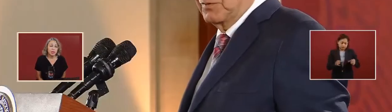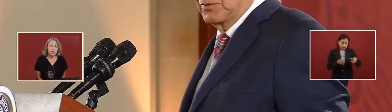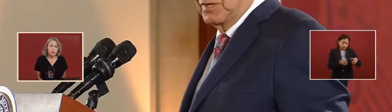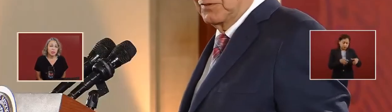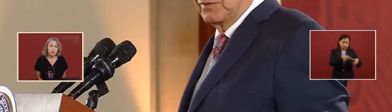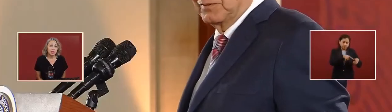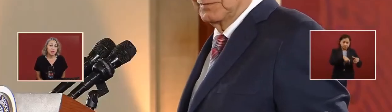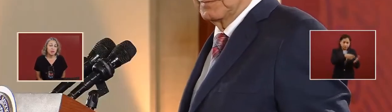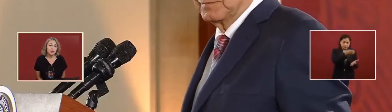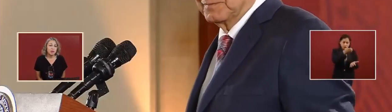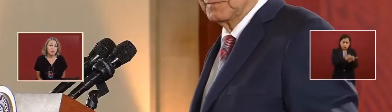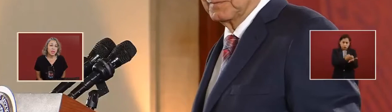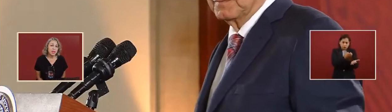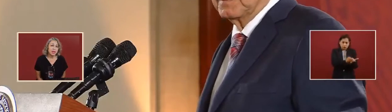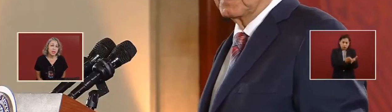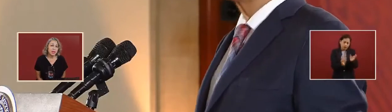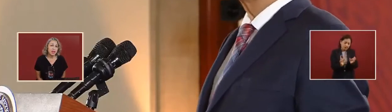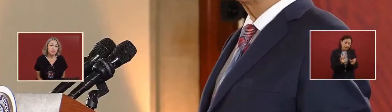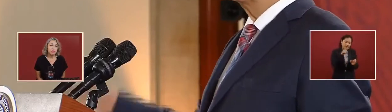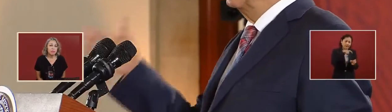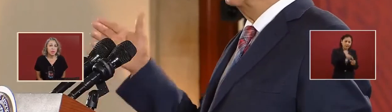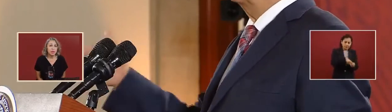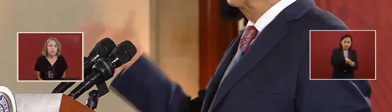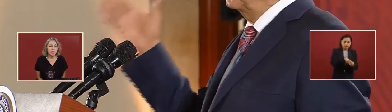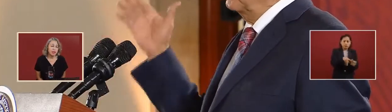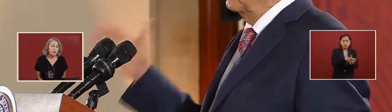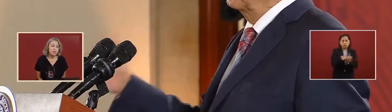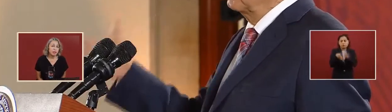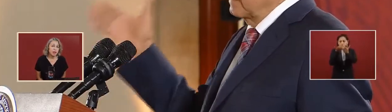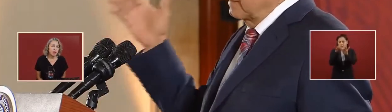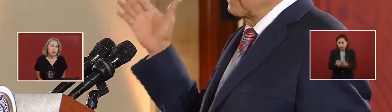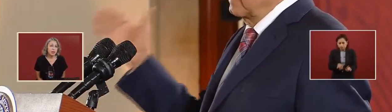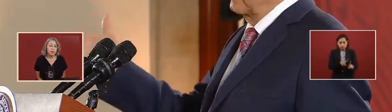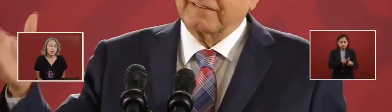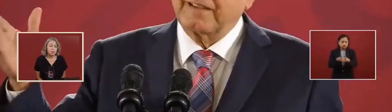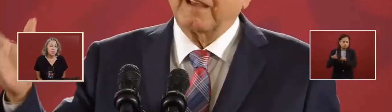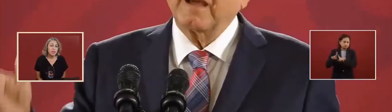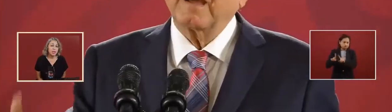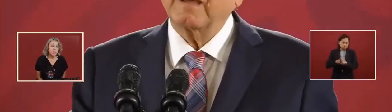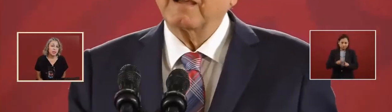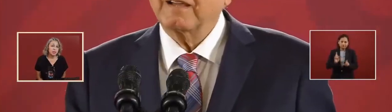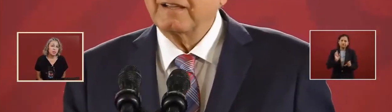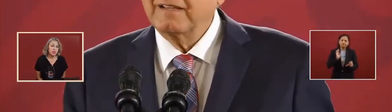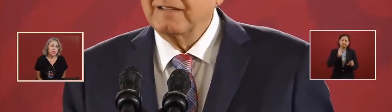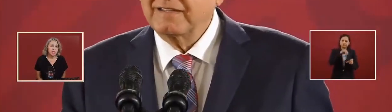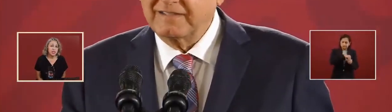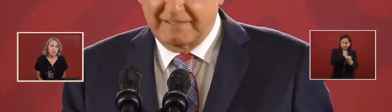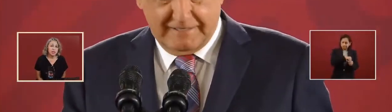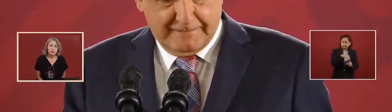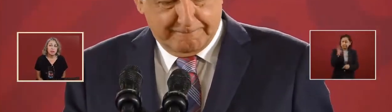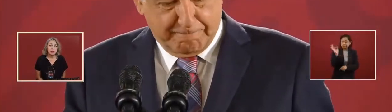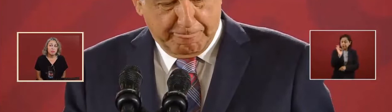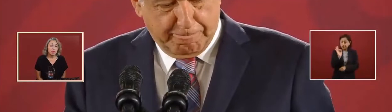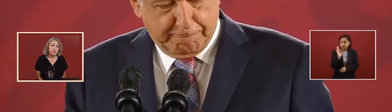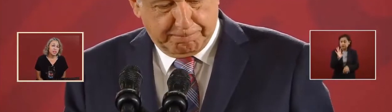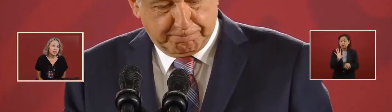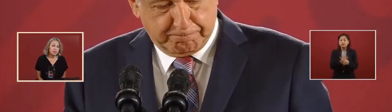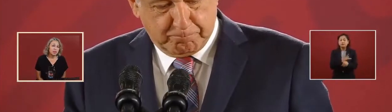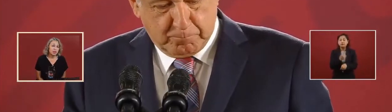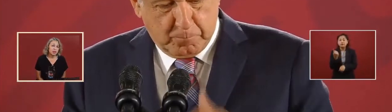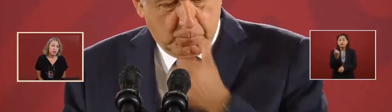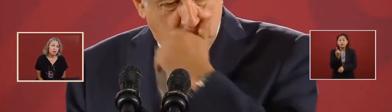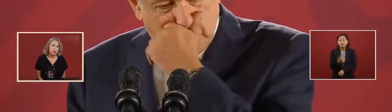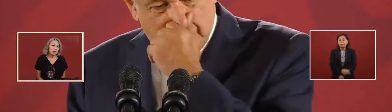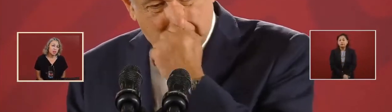have, they could have, uh, media communication, because there's also that, uh,